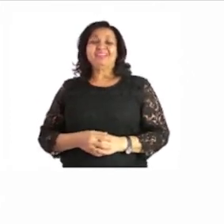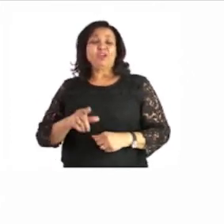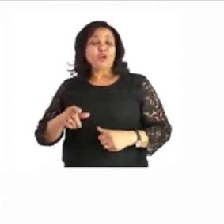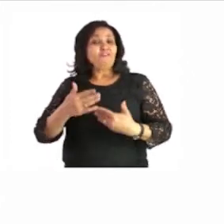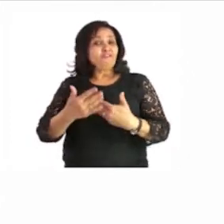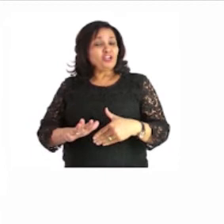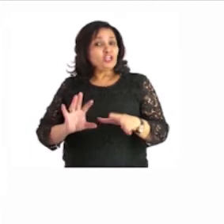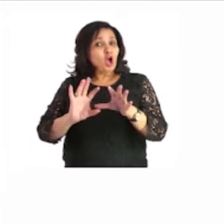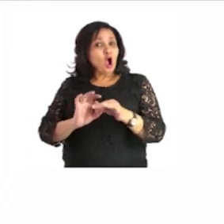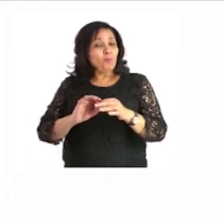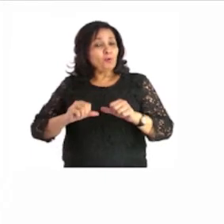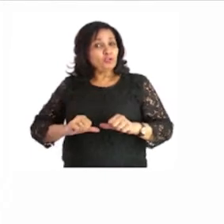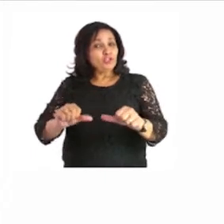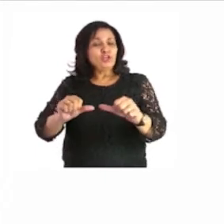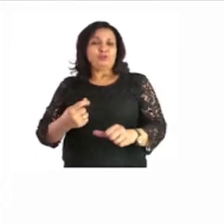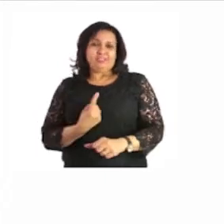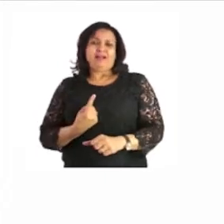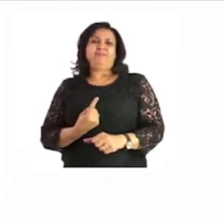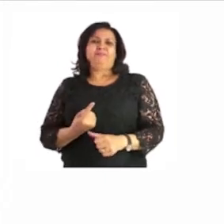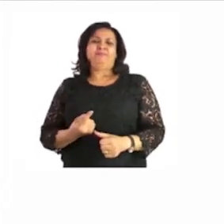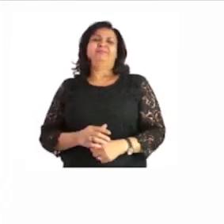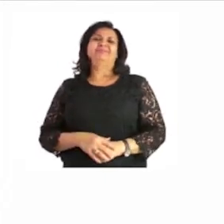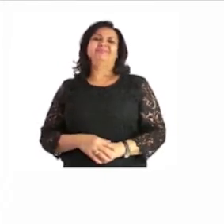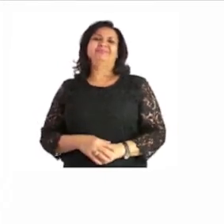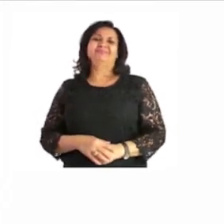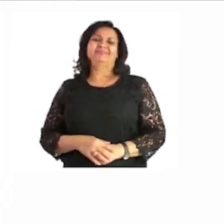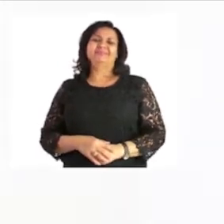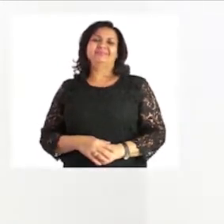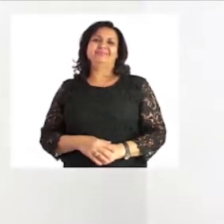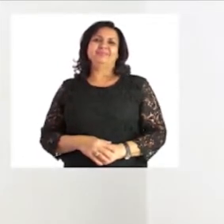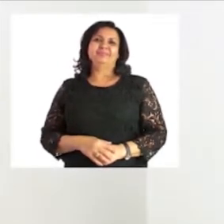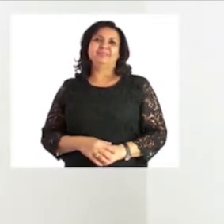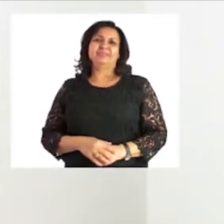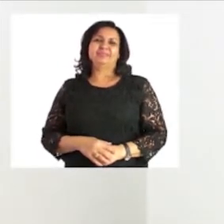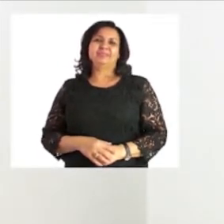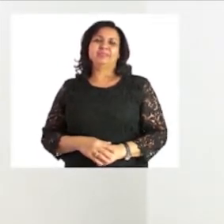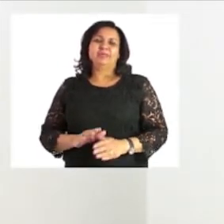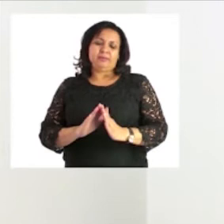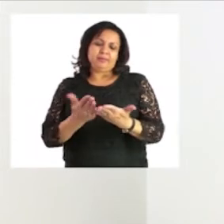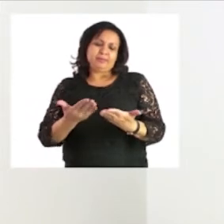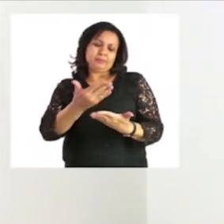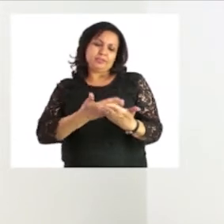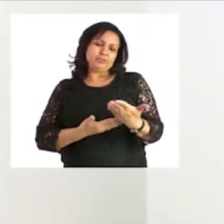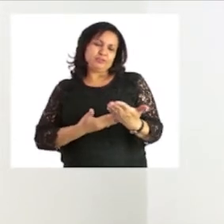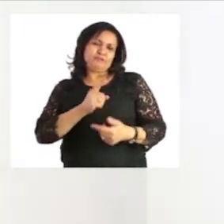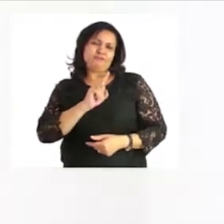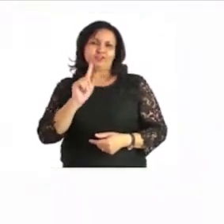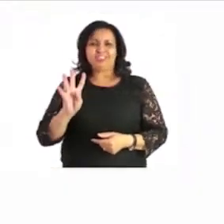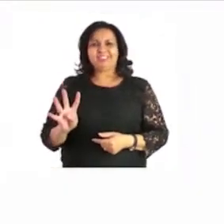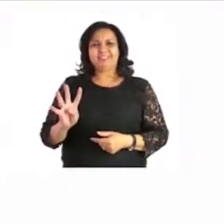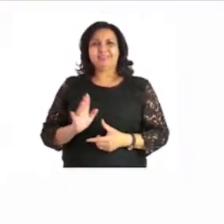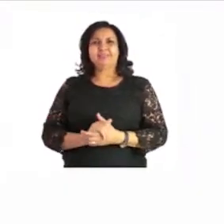this at home with mom and dad now we're going to turn to page 14